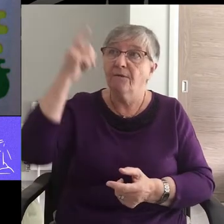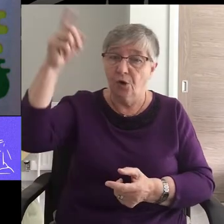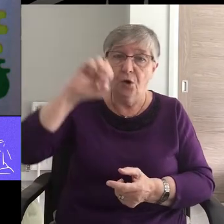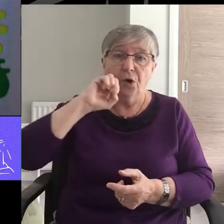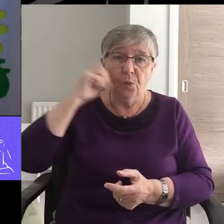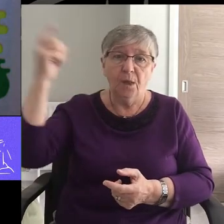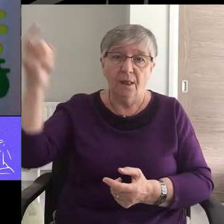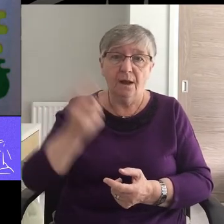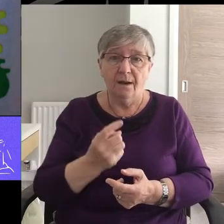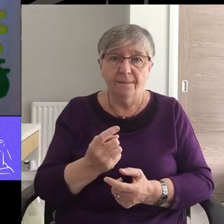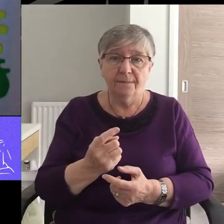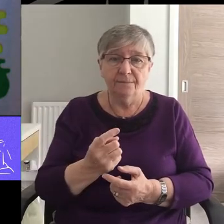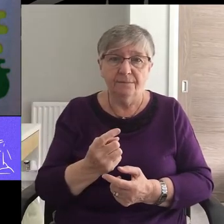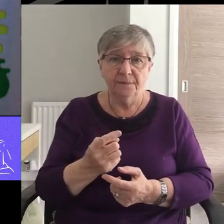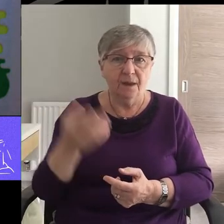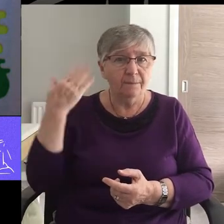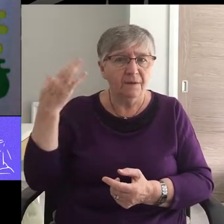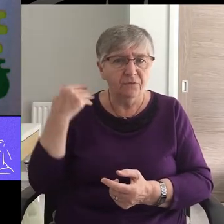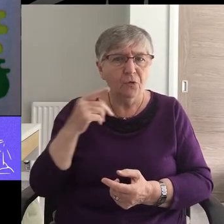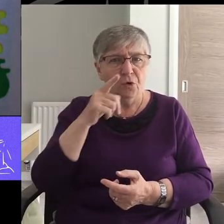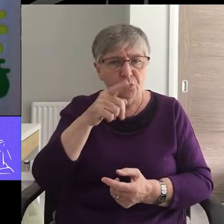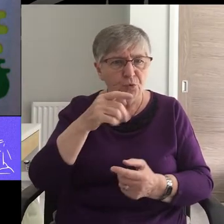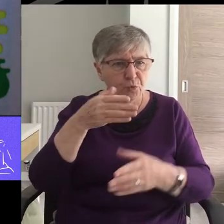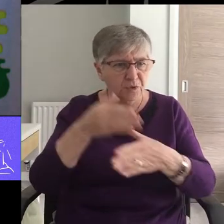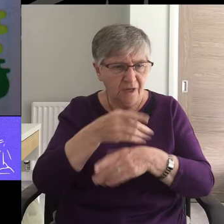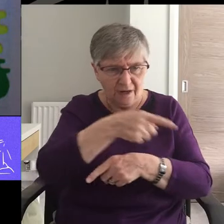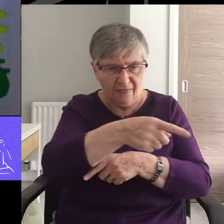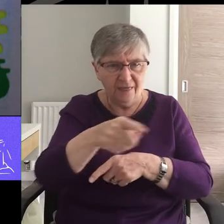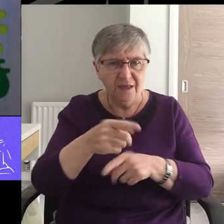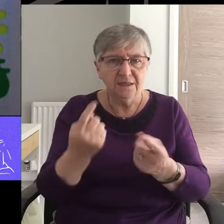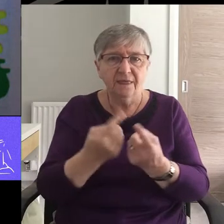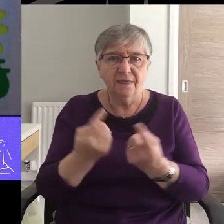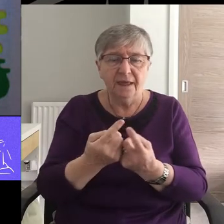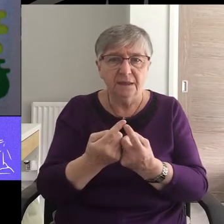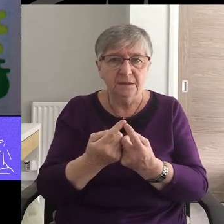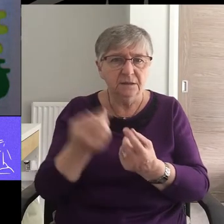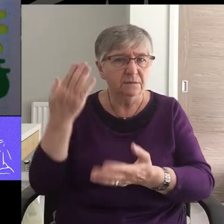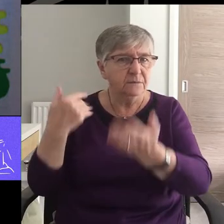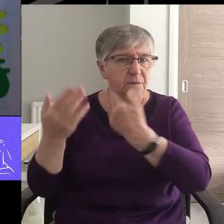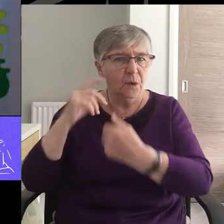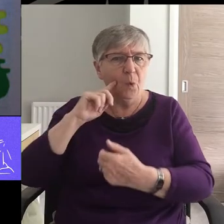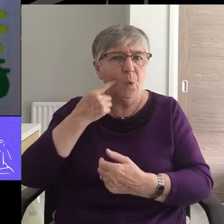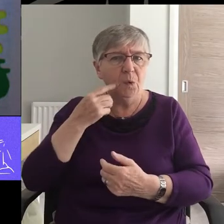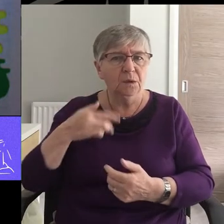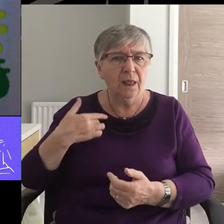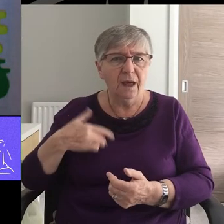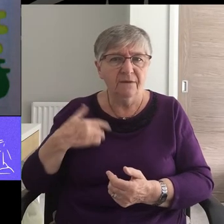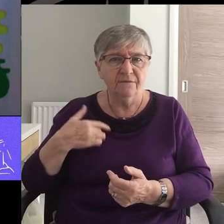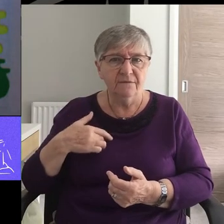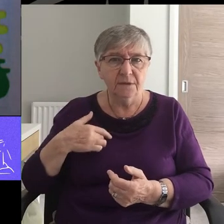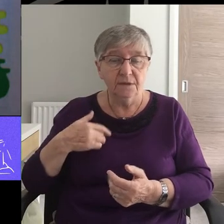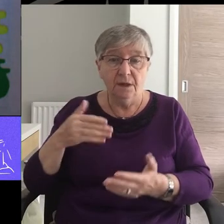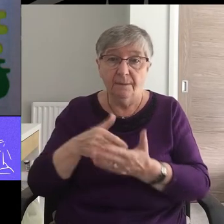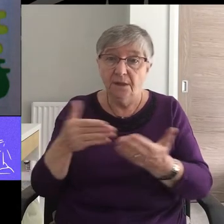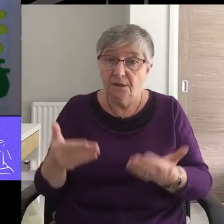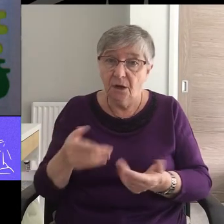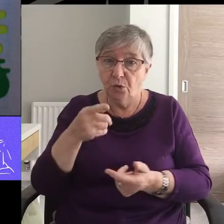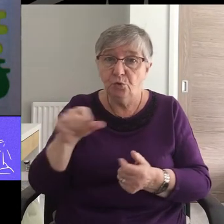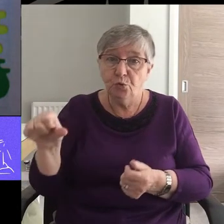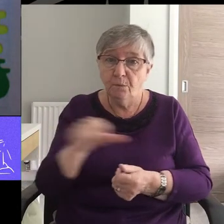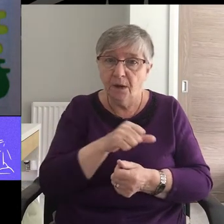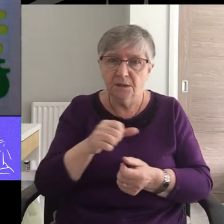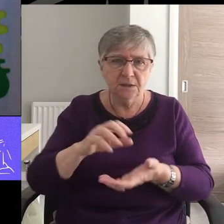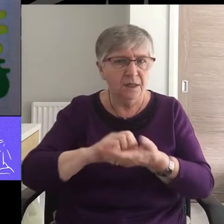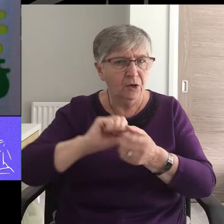coming. You used to walk in these ways, in the life you once lived. But now you must